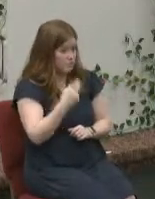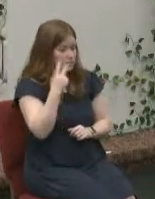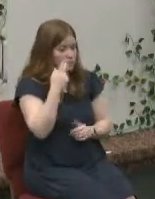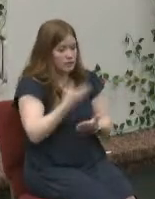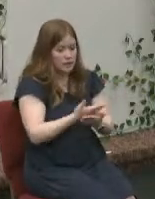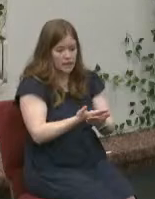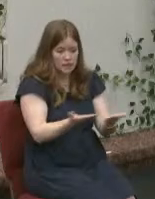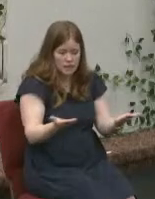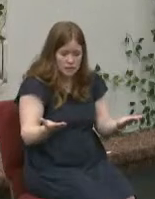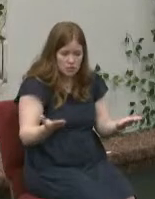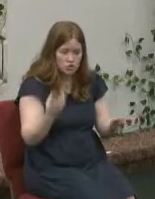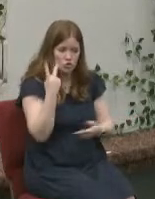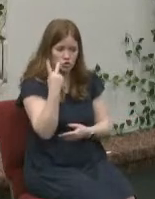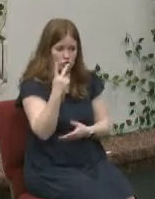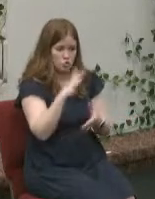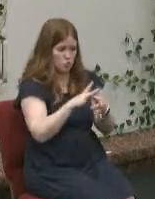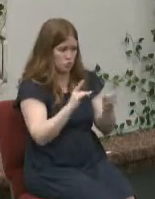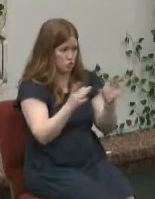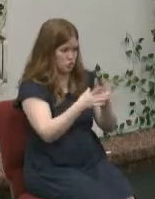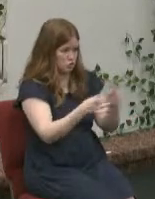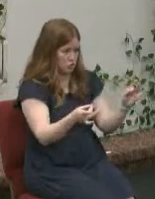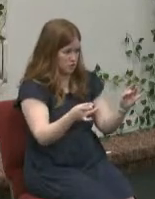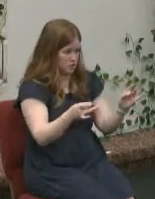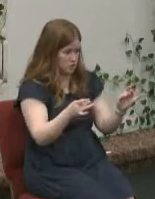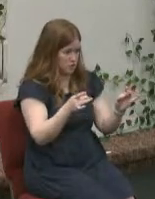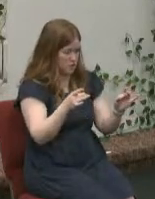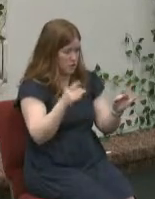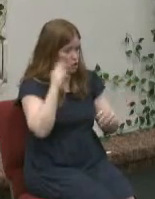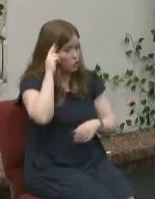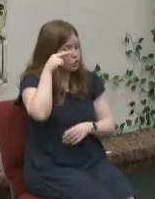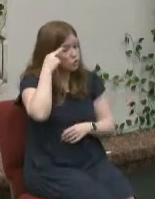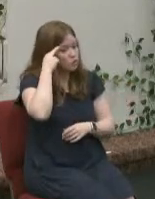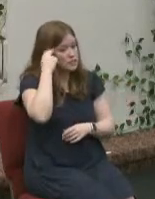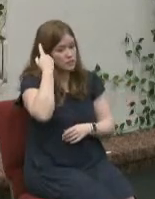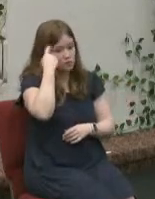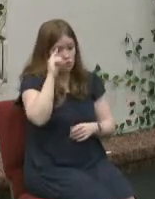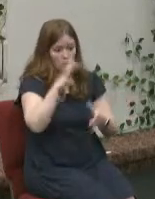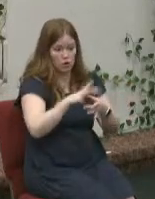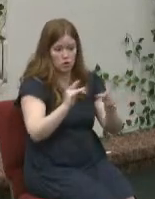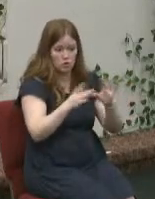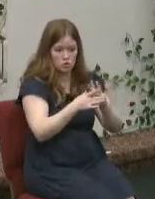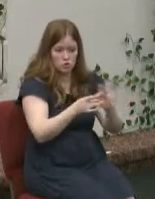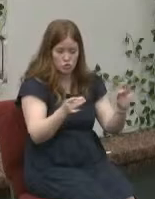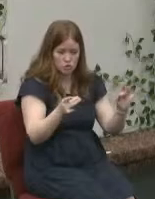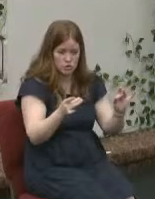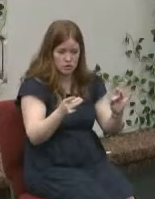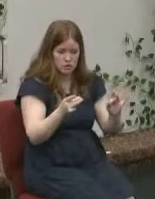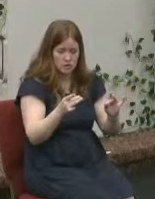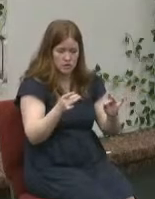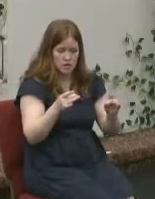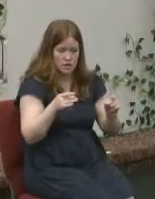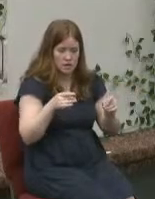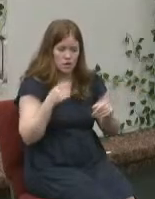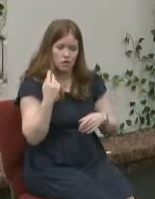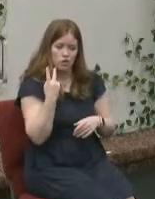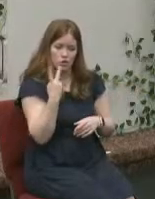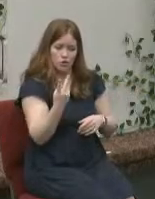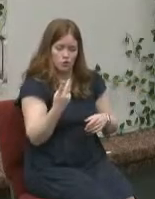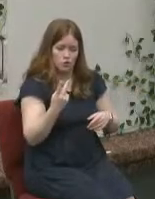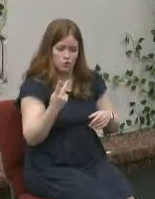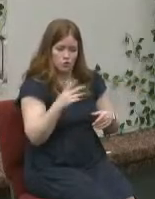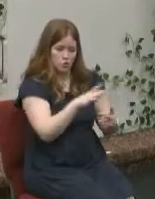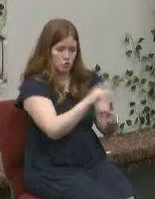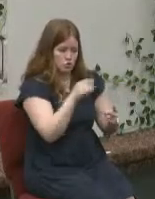are two stories and the point of the story is that there's a divergent and they go opposite directions